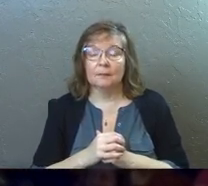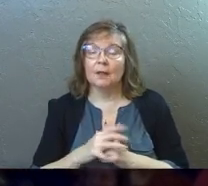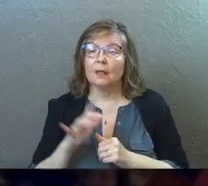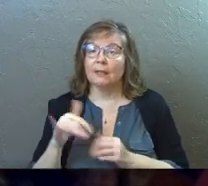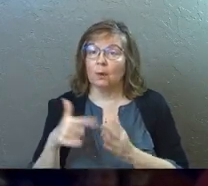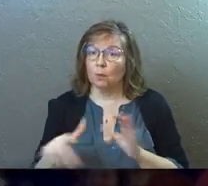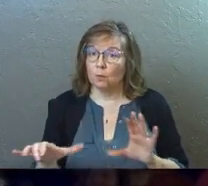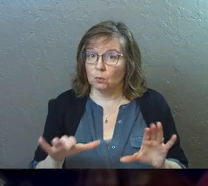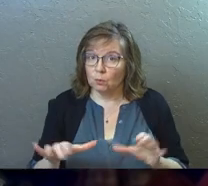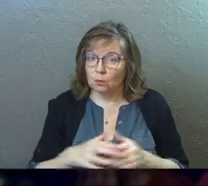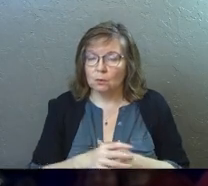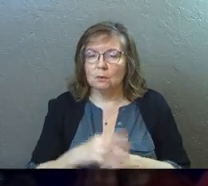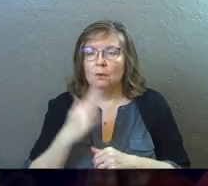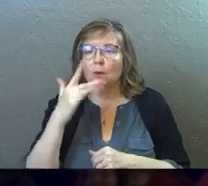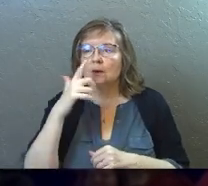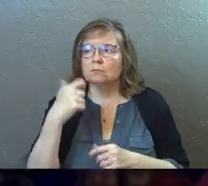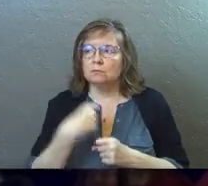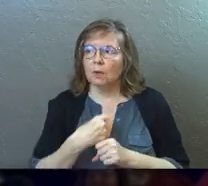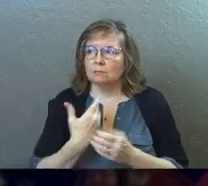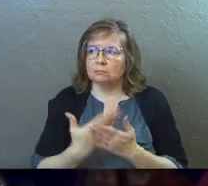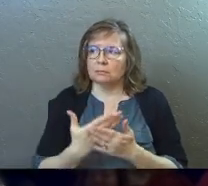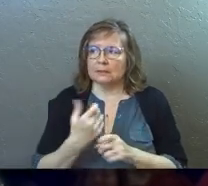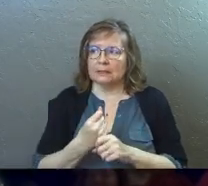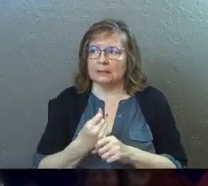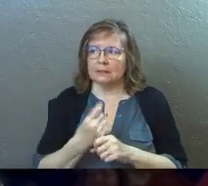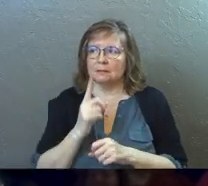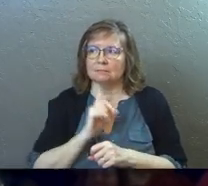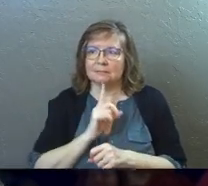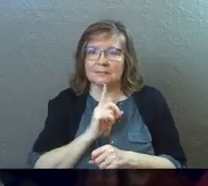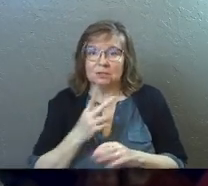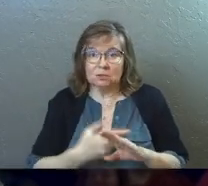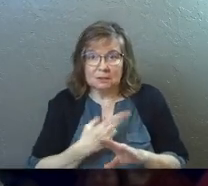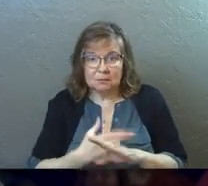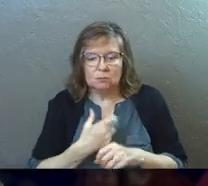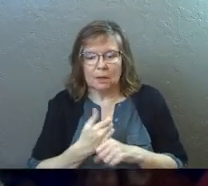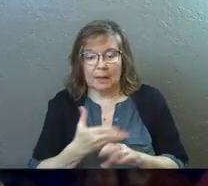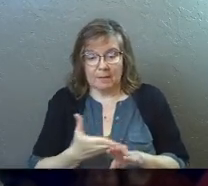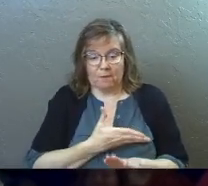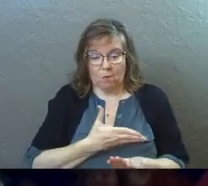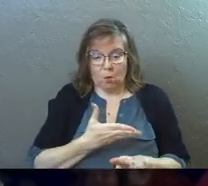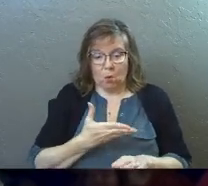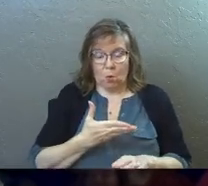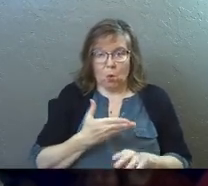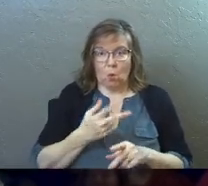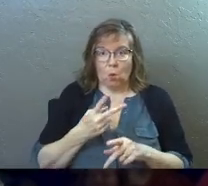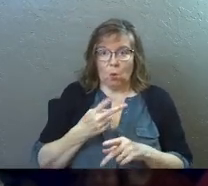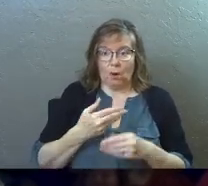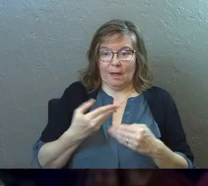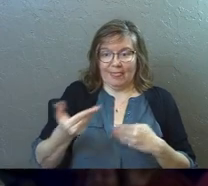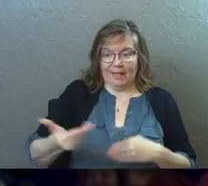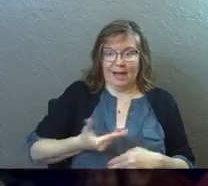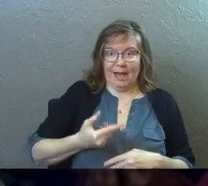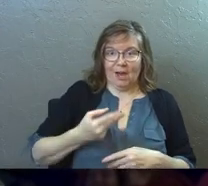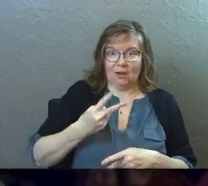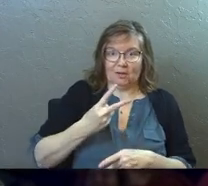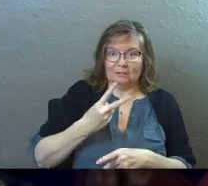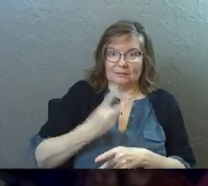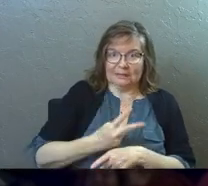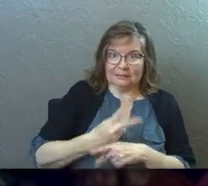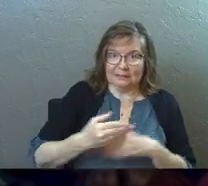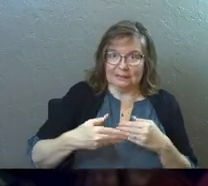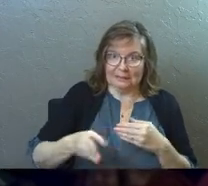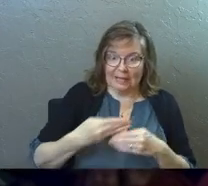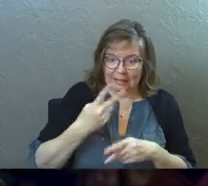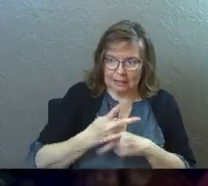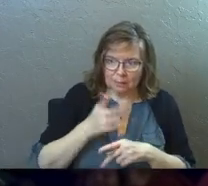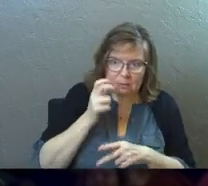But that's what they would do. Because you're trying to get there. You're trying to get a single sheep. You're trying to get out before that hired gatekeeper here's that you've come.